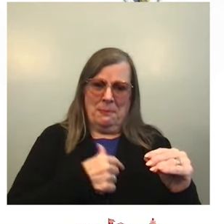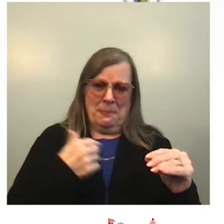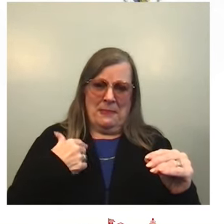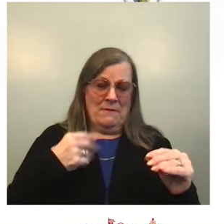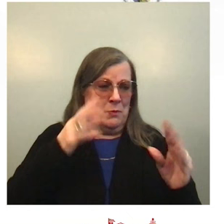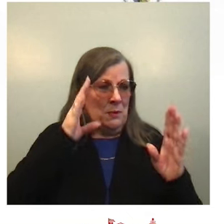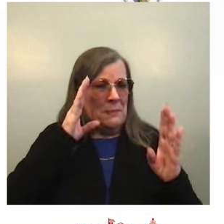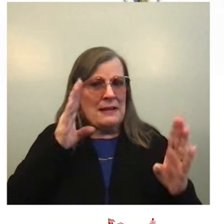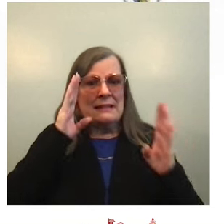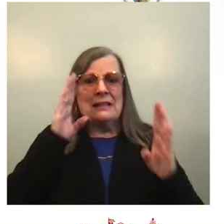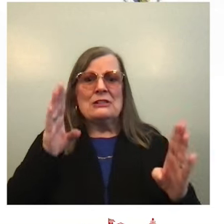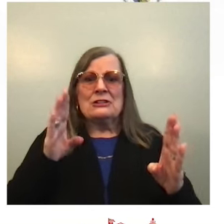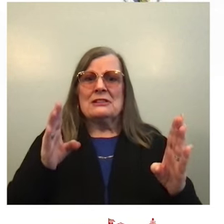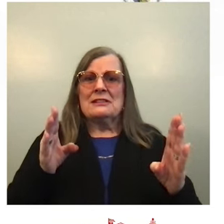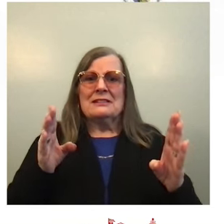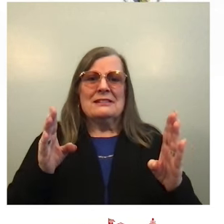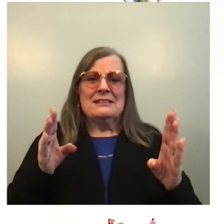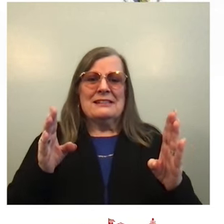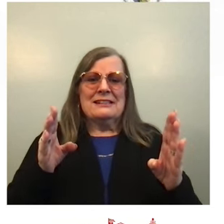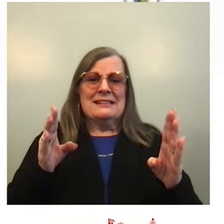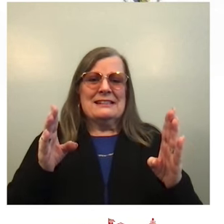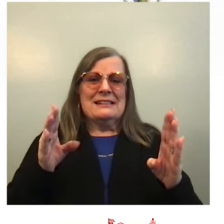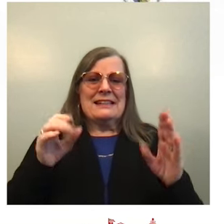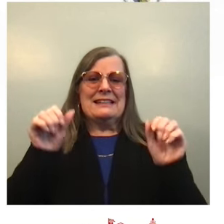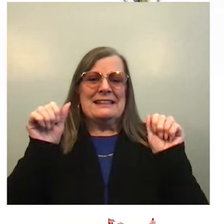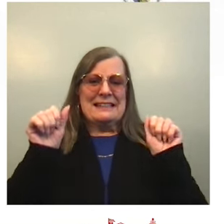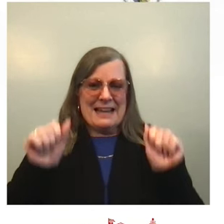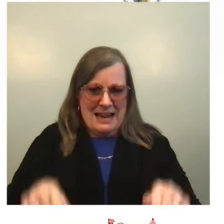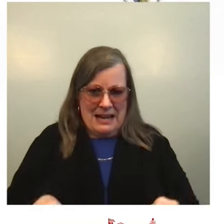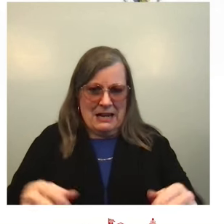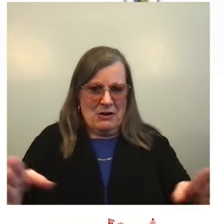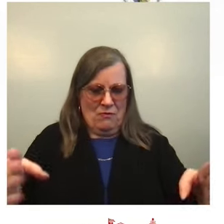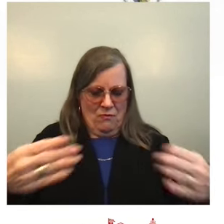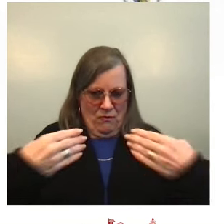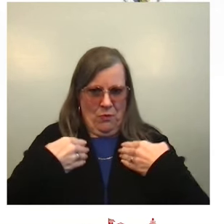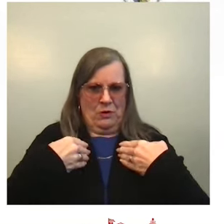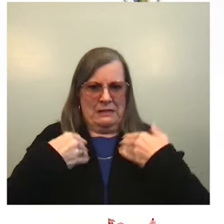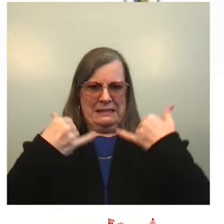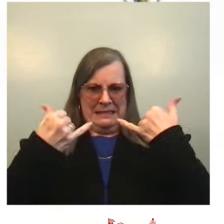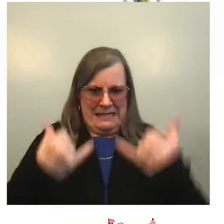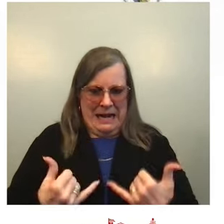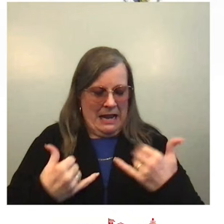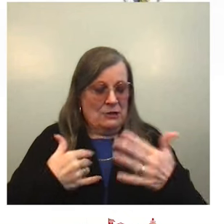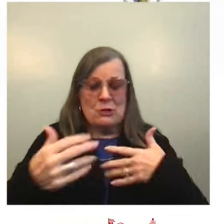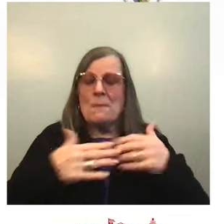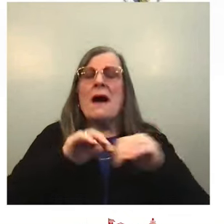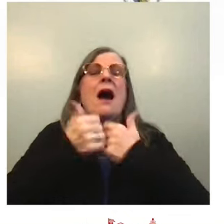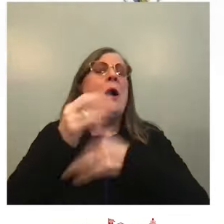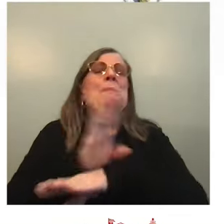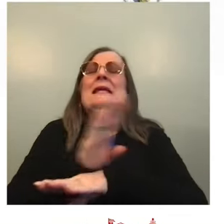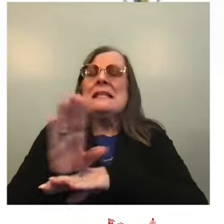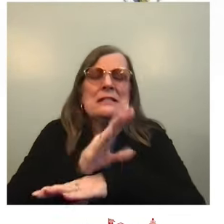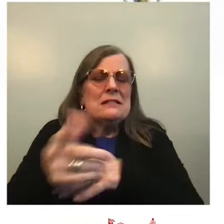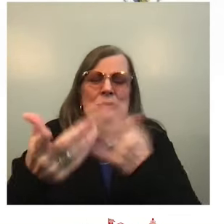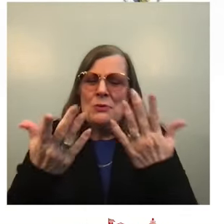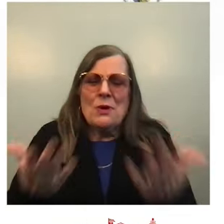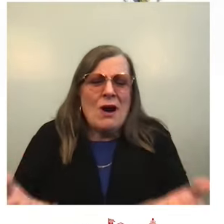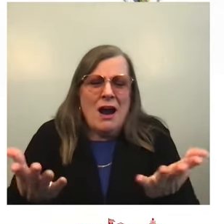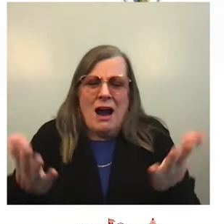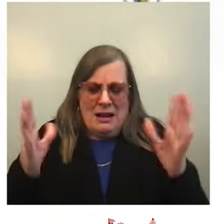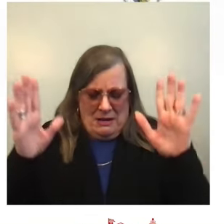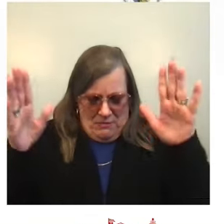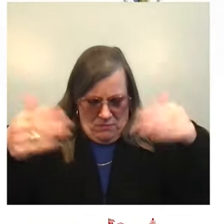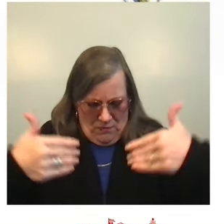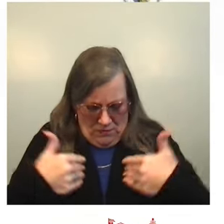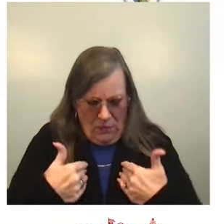present. Even as a busy world beckons us. How to open ourselves up to love and